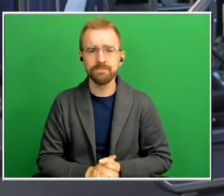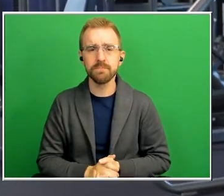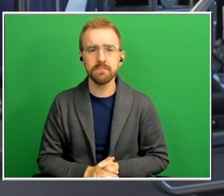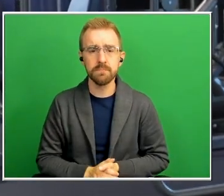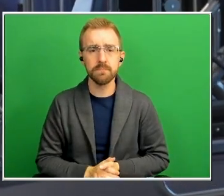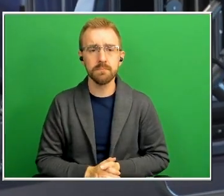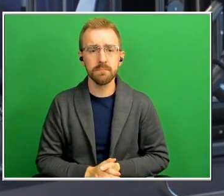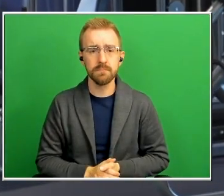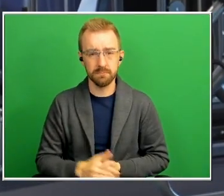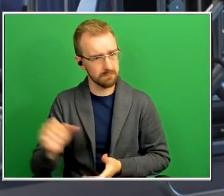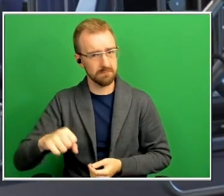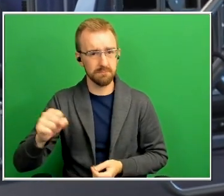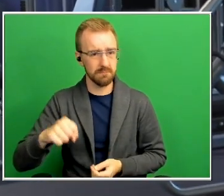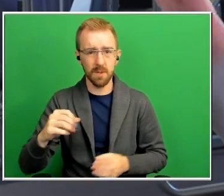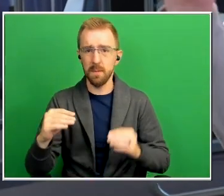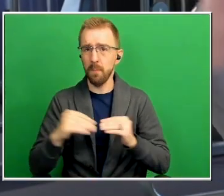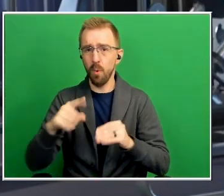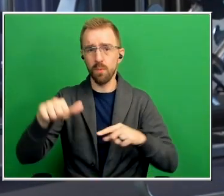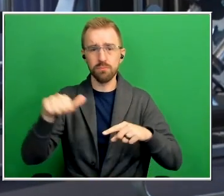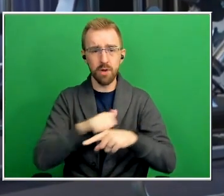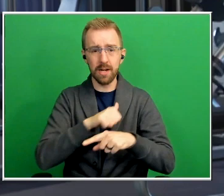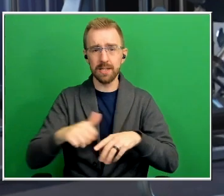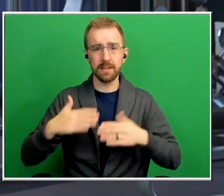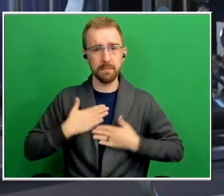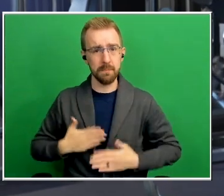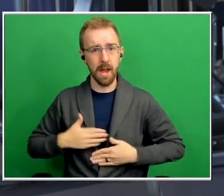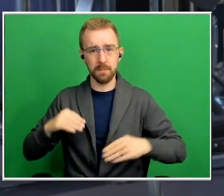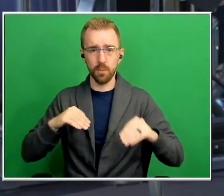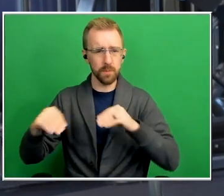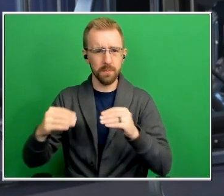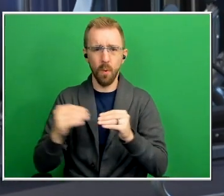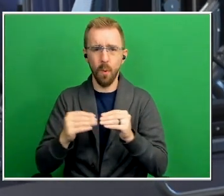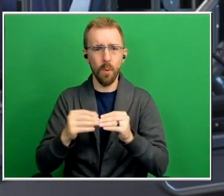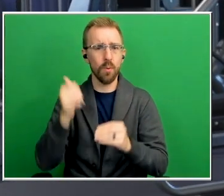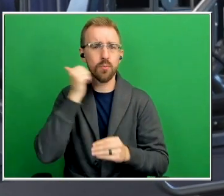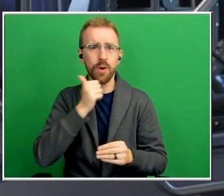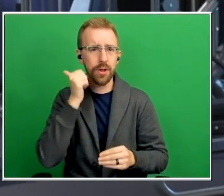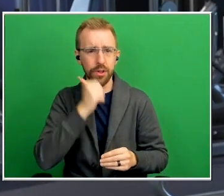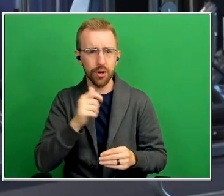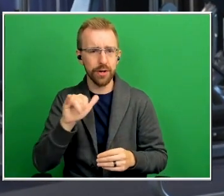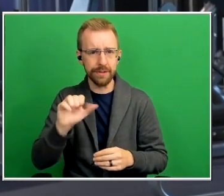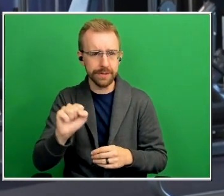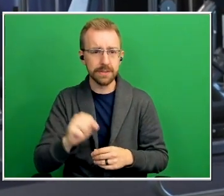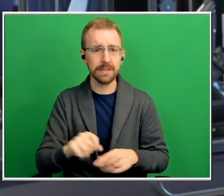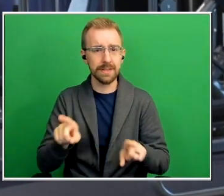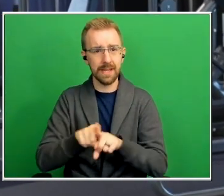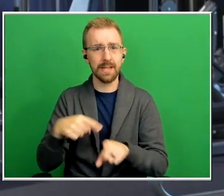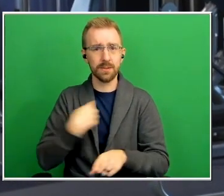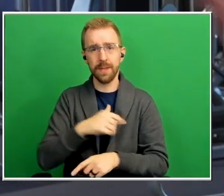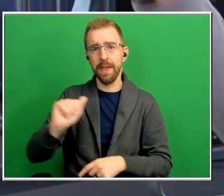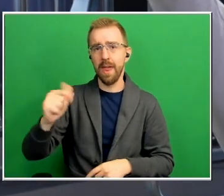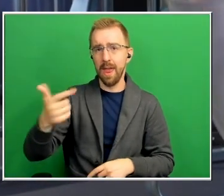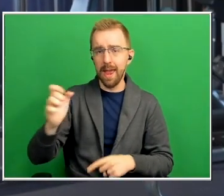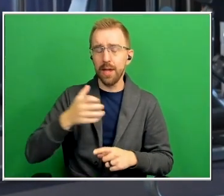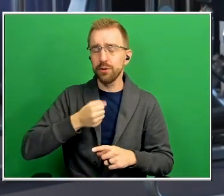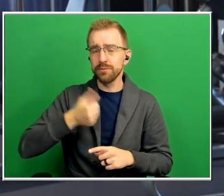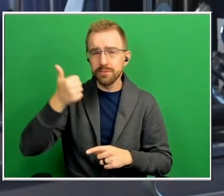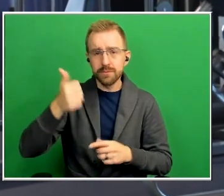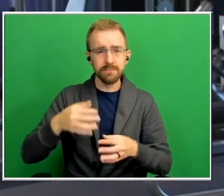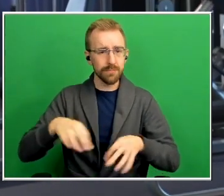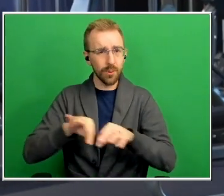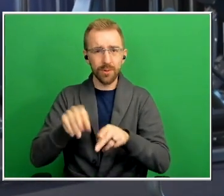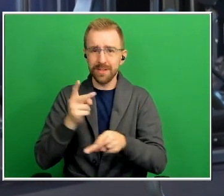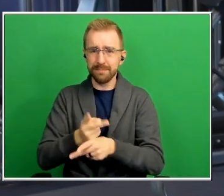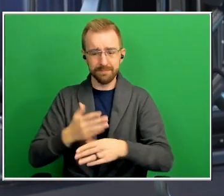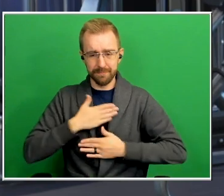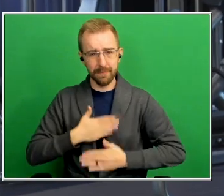the more you practice moving your body the more regular it is and you know as we age it's important to keep playing with our body and moving around